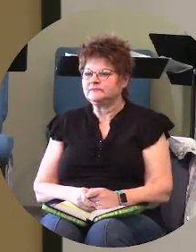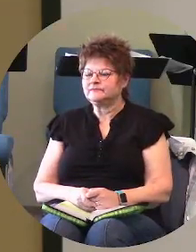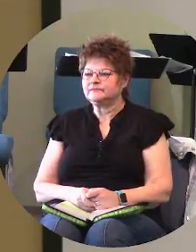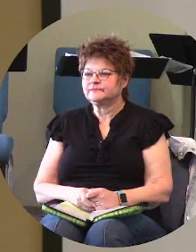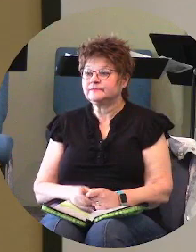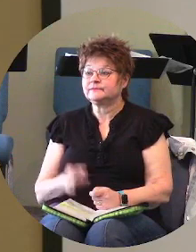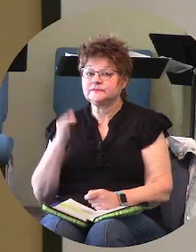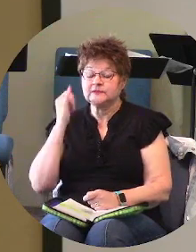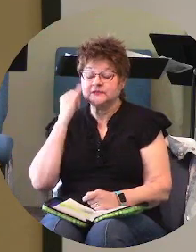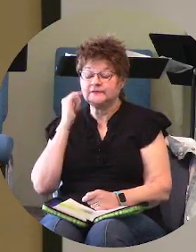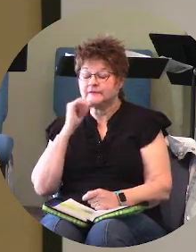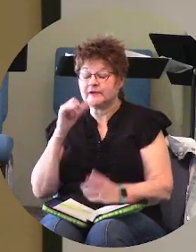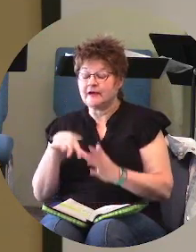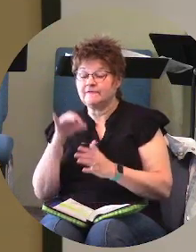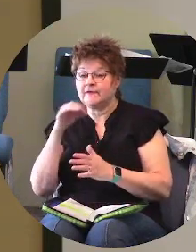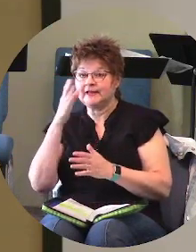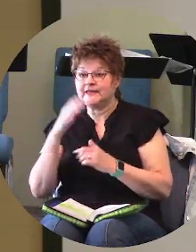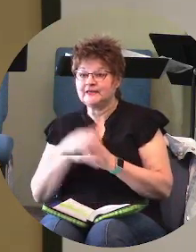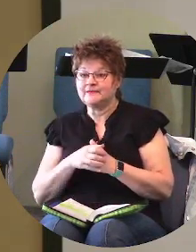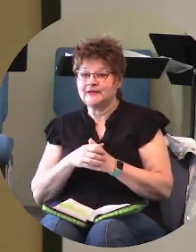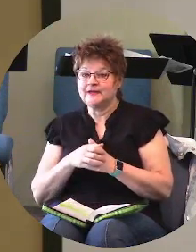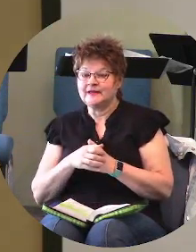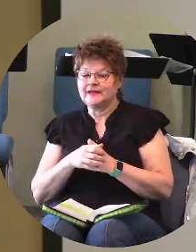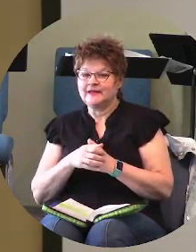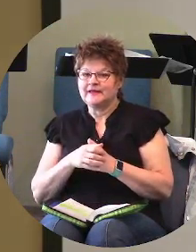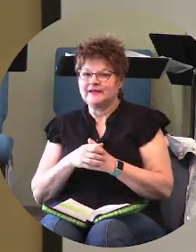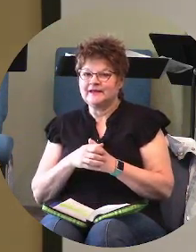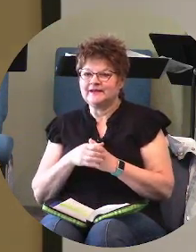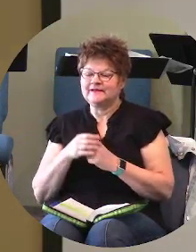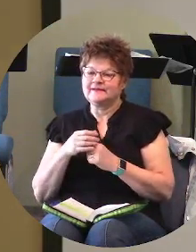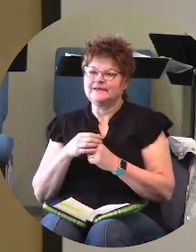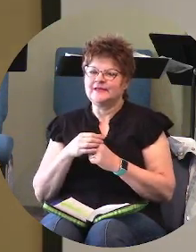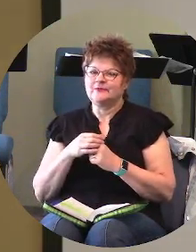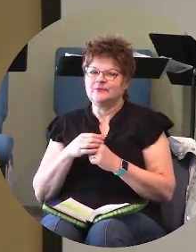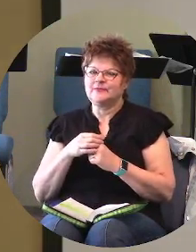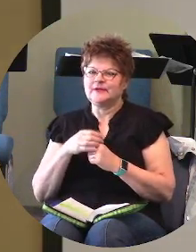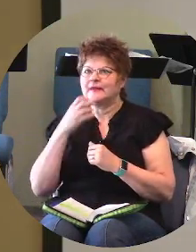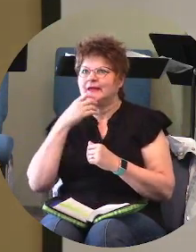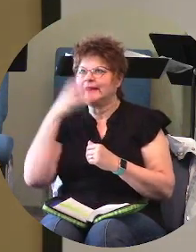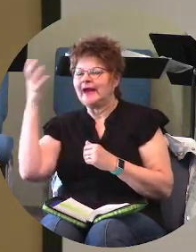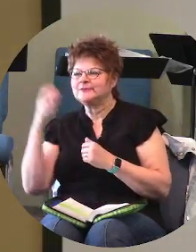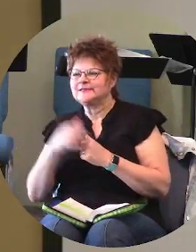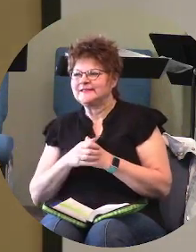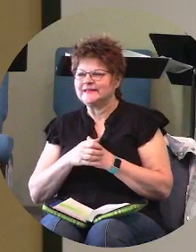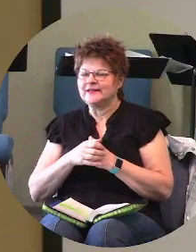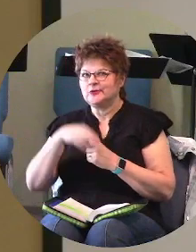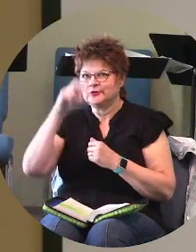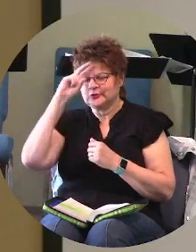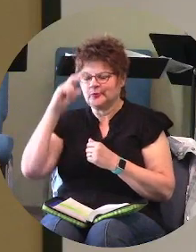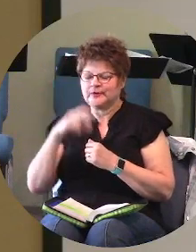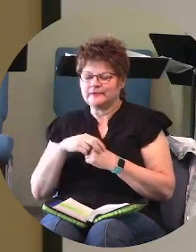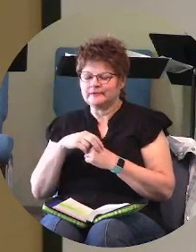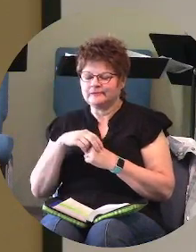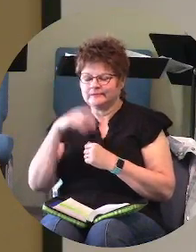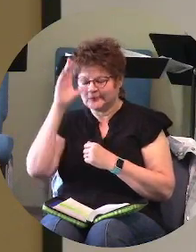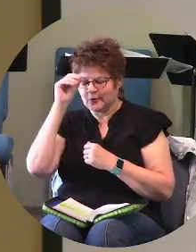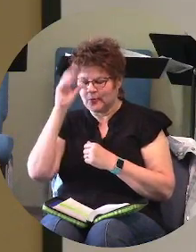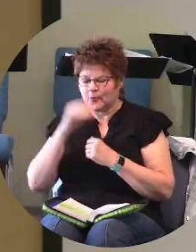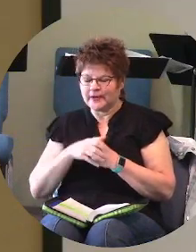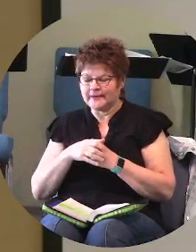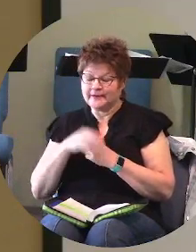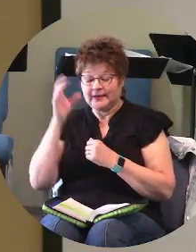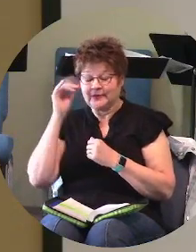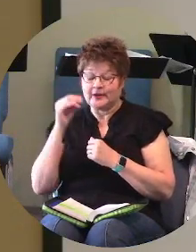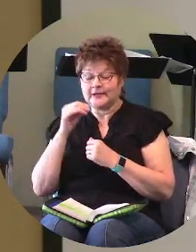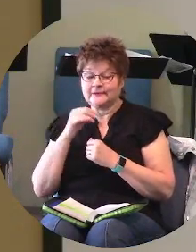because if i hadn't found them i'd be on the race early there's a lost boy a stupid little boy who decided he was he was smarter than his mom